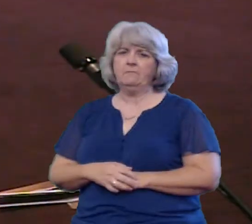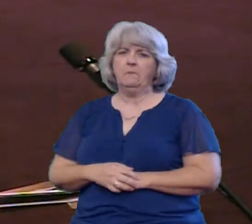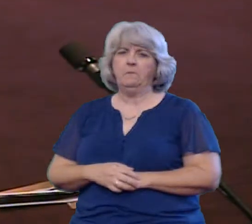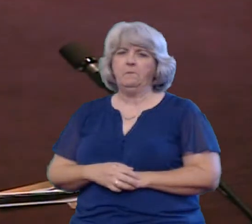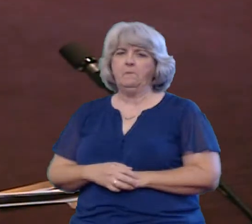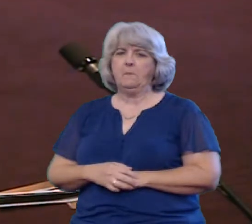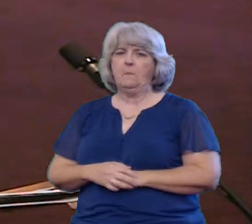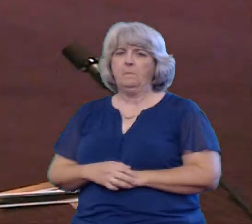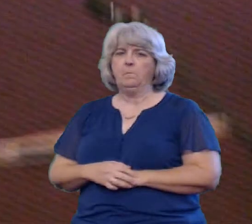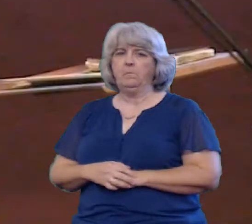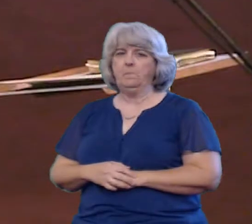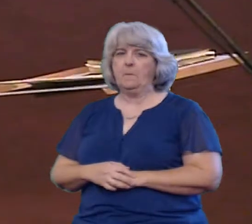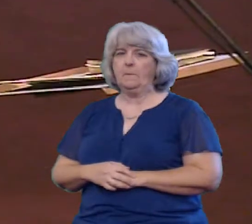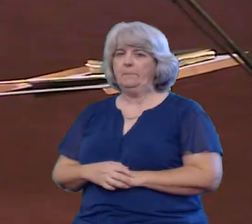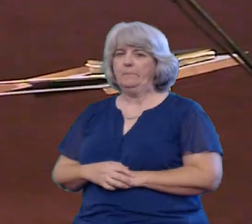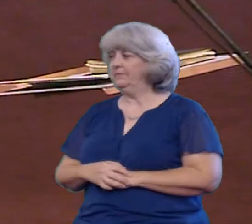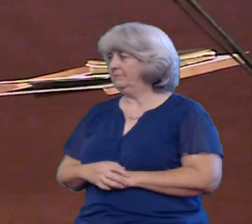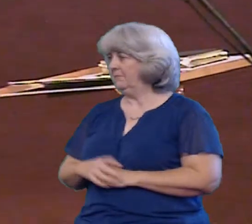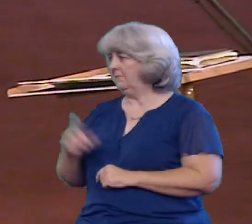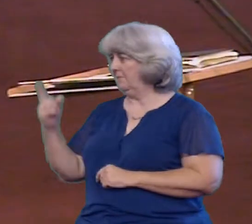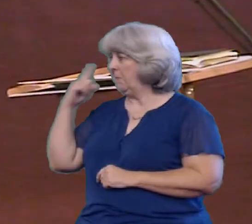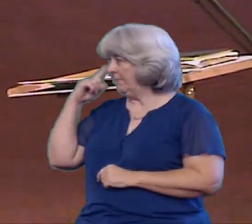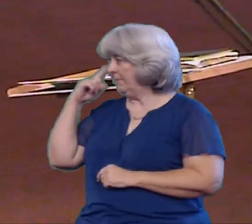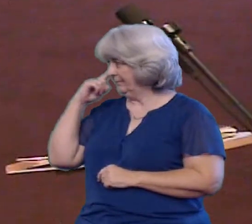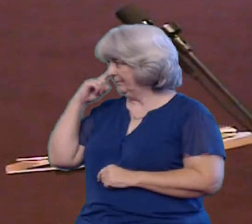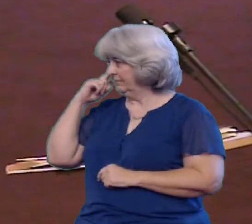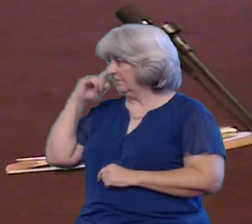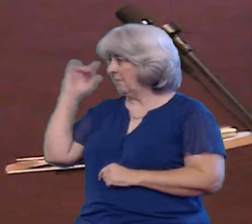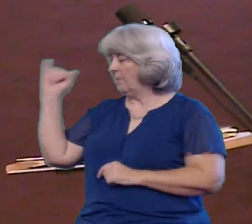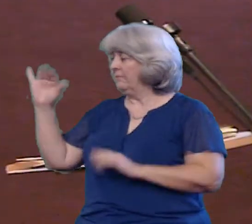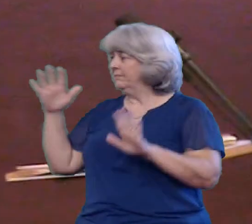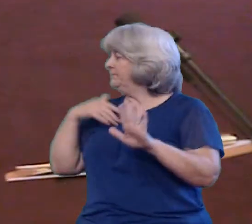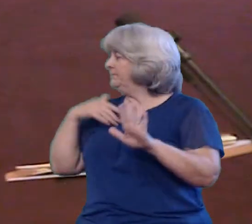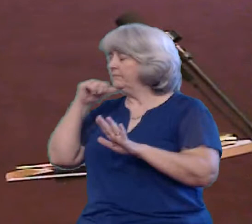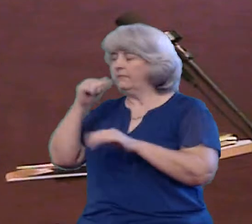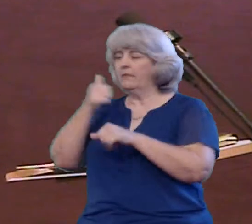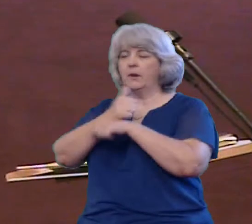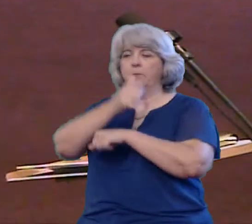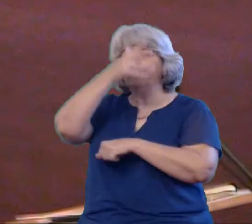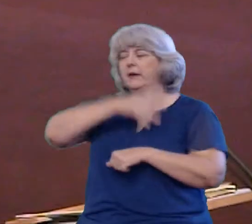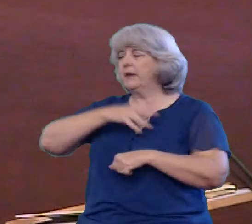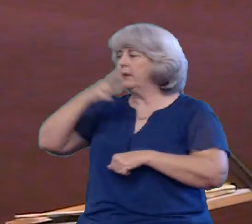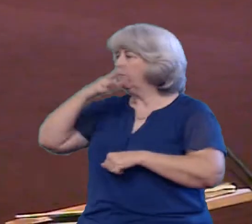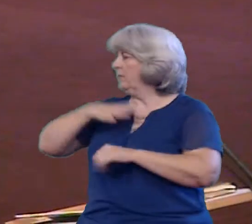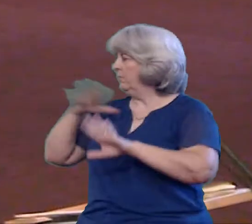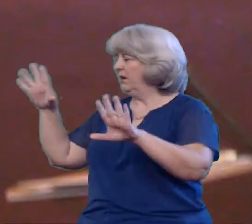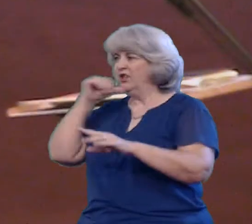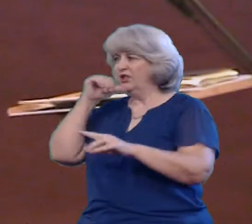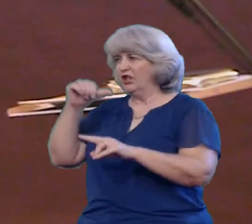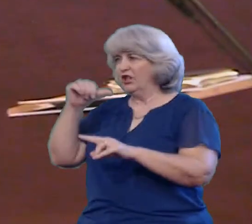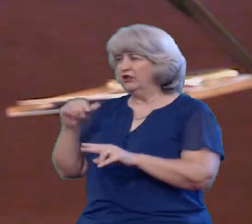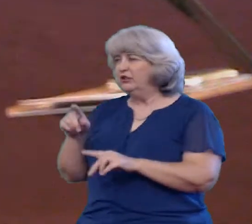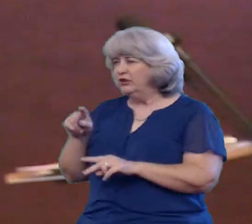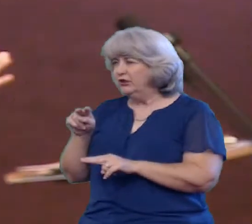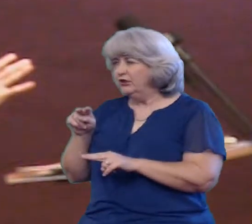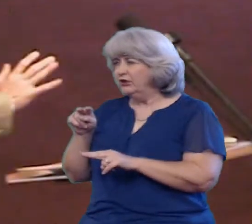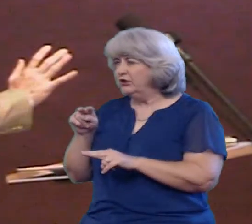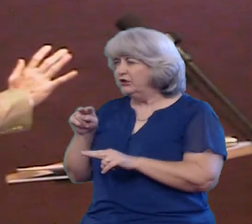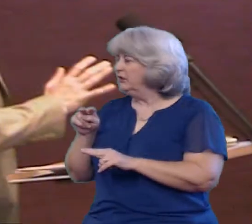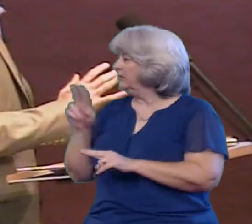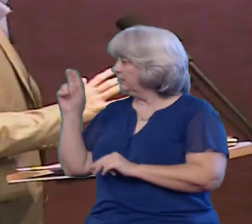this image over my head And that's what you think And I'm not being sexist So don't look at me with those evil eyes right now I've been in a male and